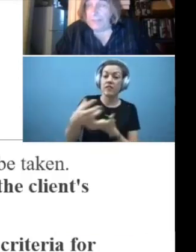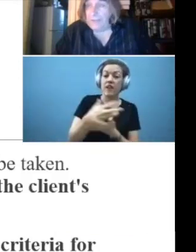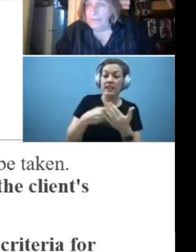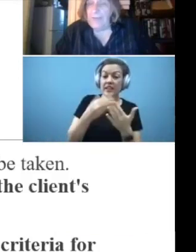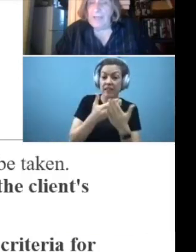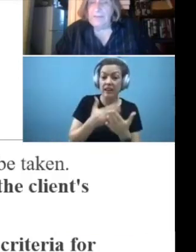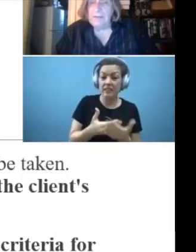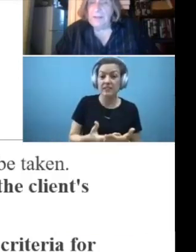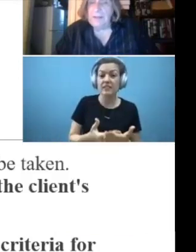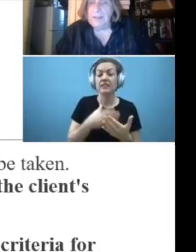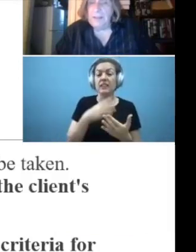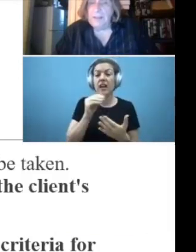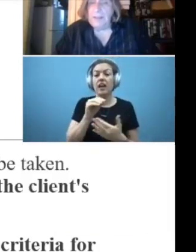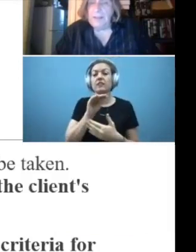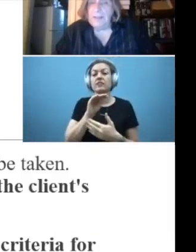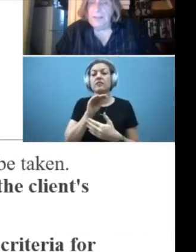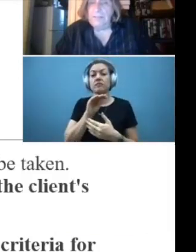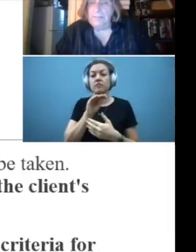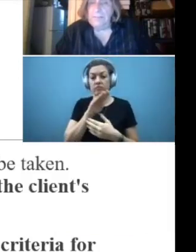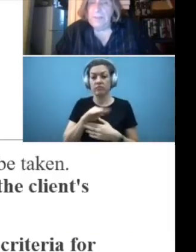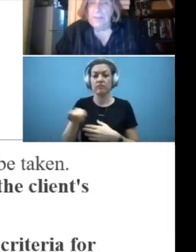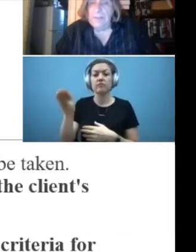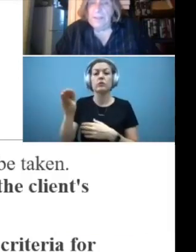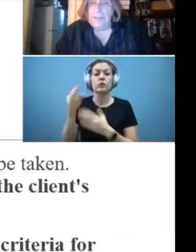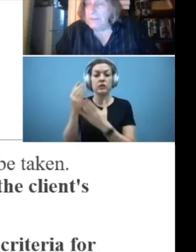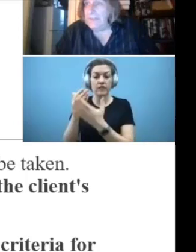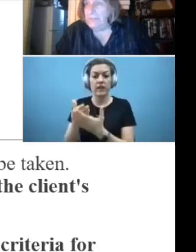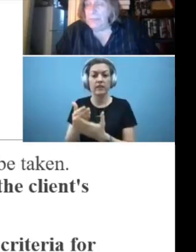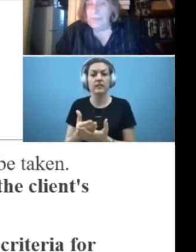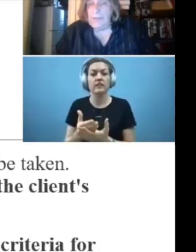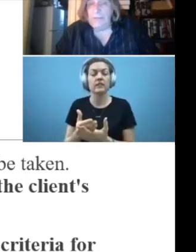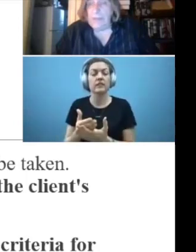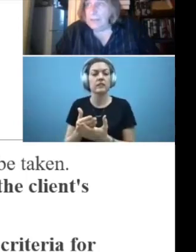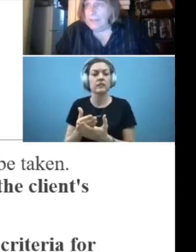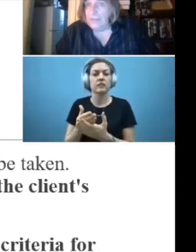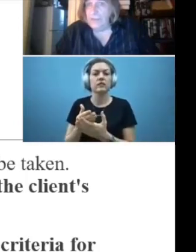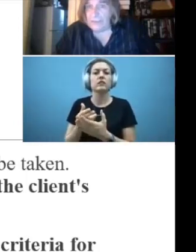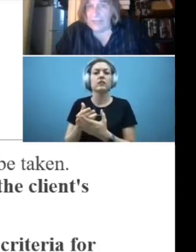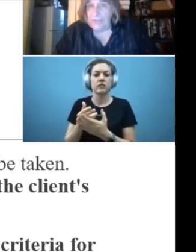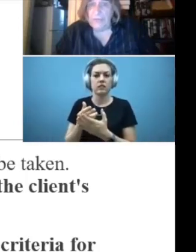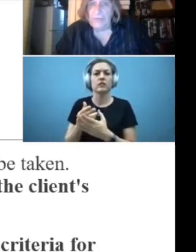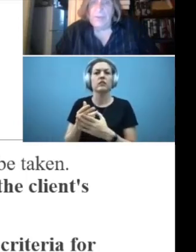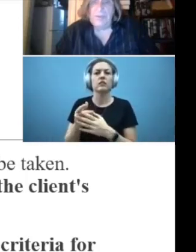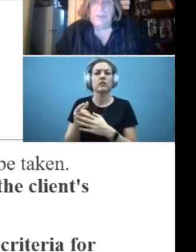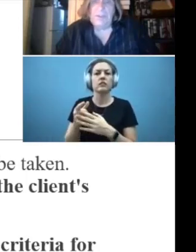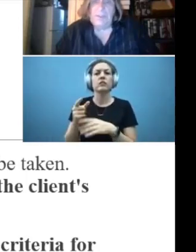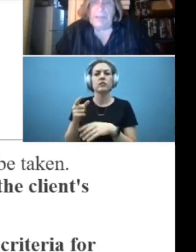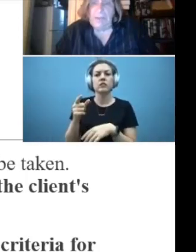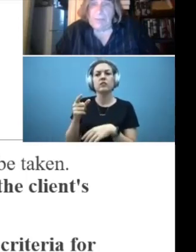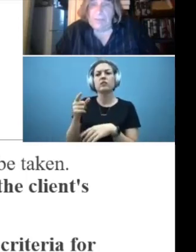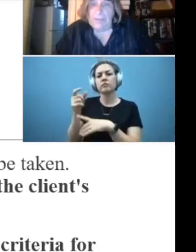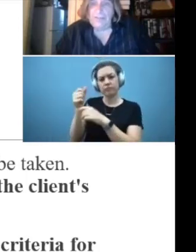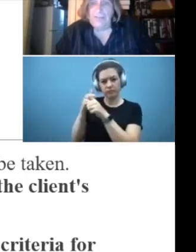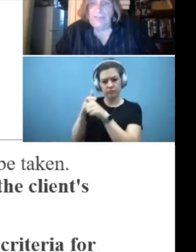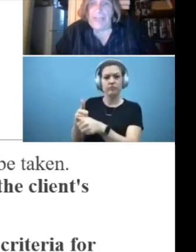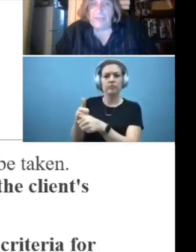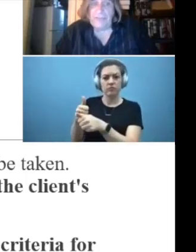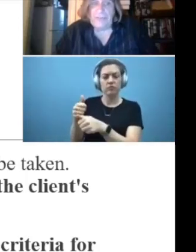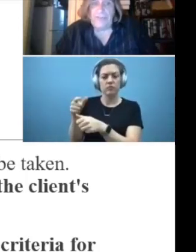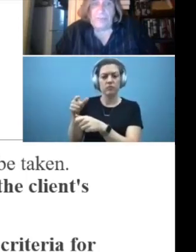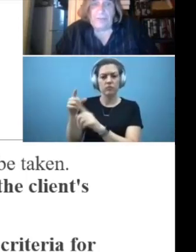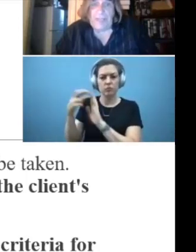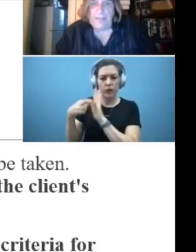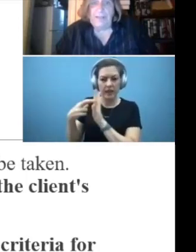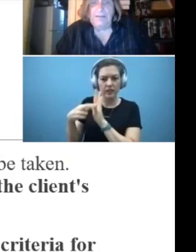placing those facts, uh, in, in, in relief with the regulation or statute, make recommendations, the